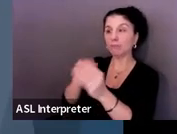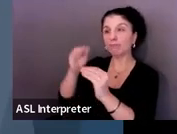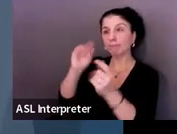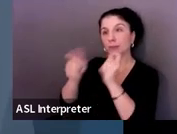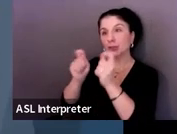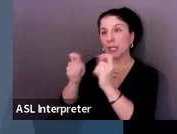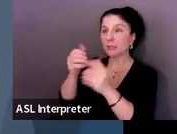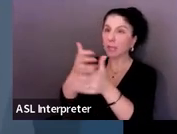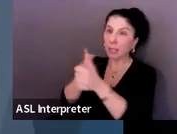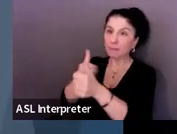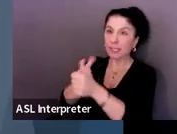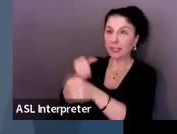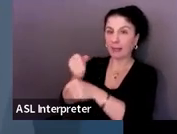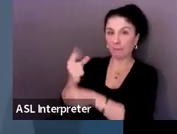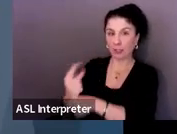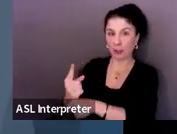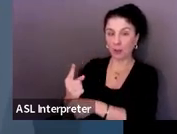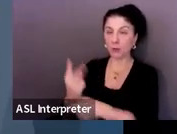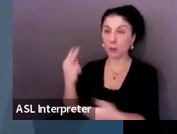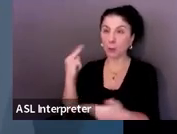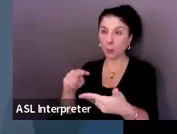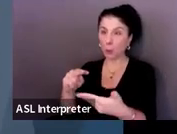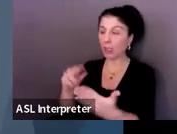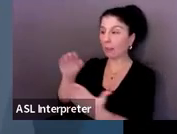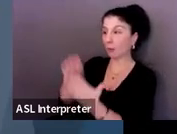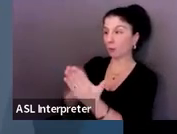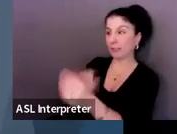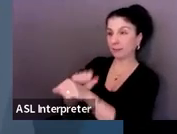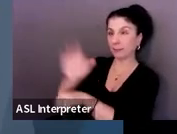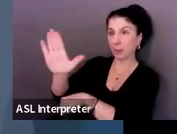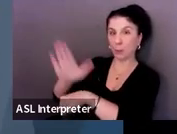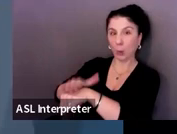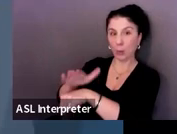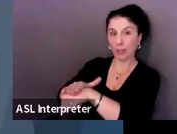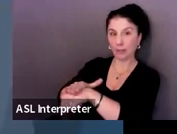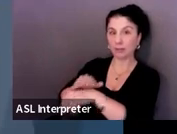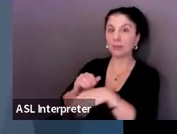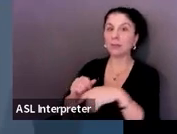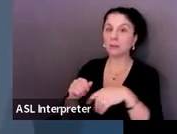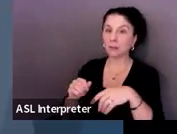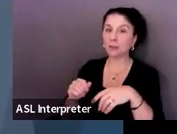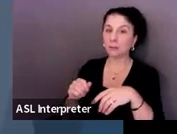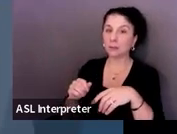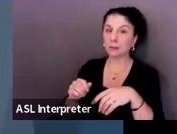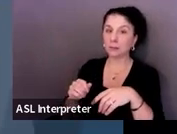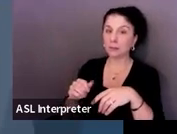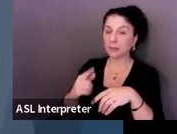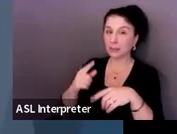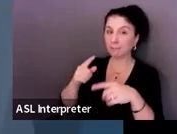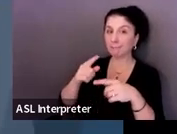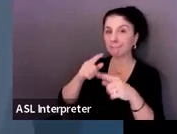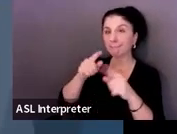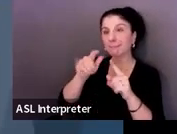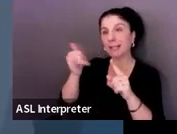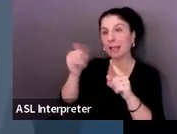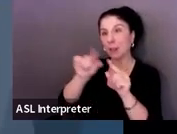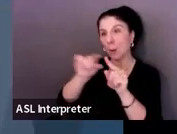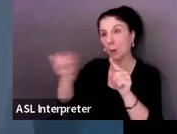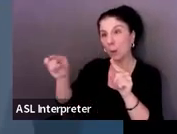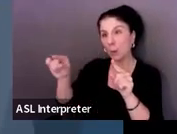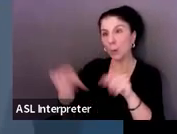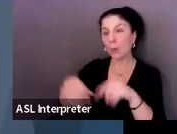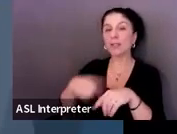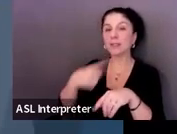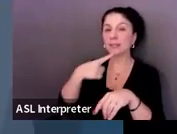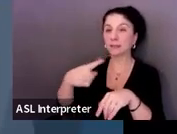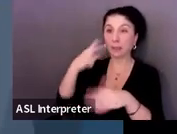for this. So when looking at the written notice, again, we just look to make sure that that post-secondary is checked off as a purpose of